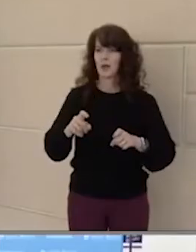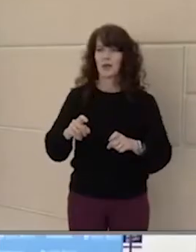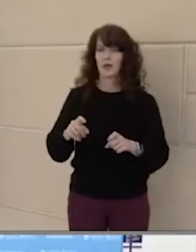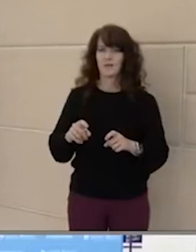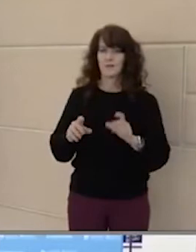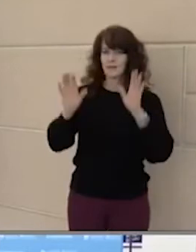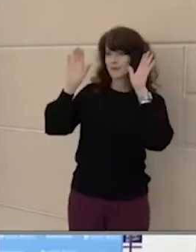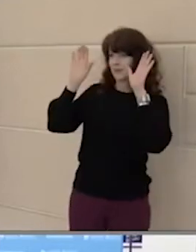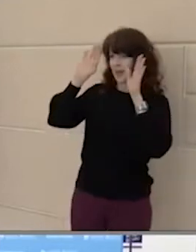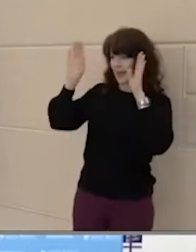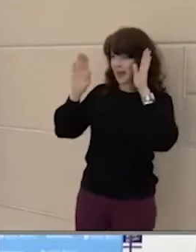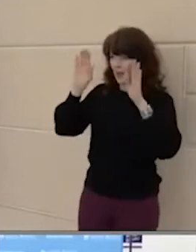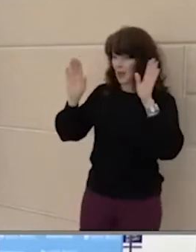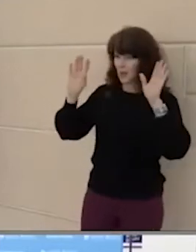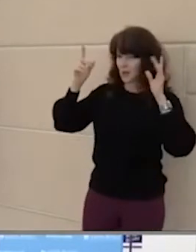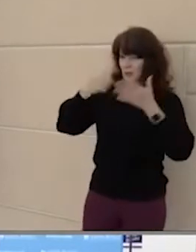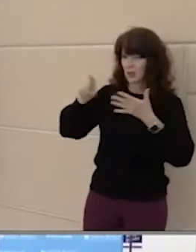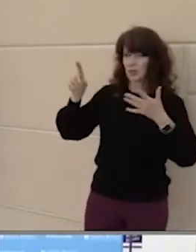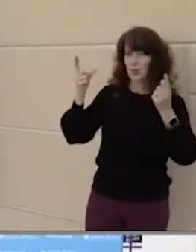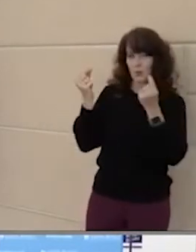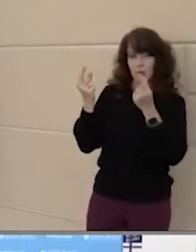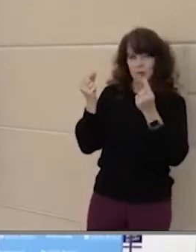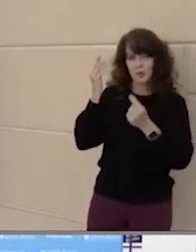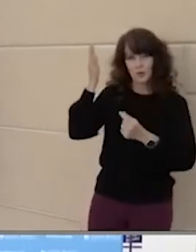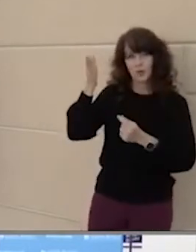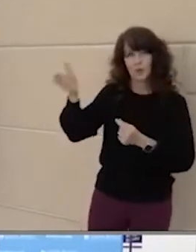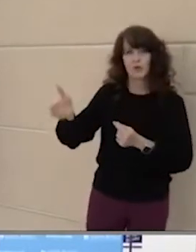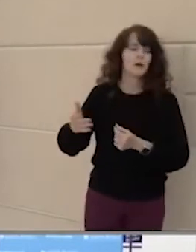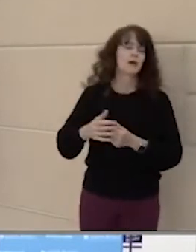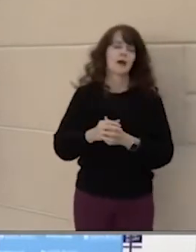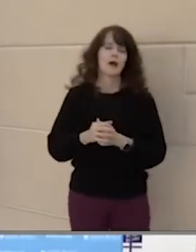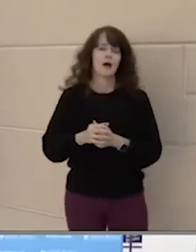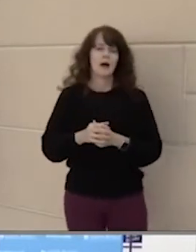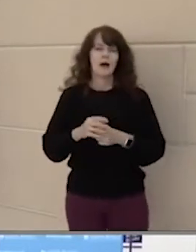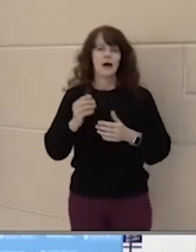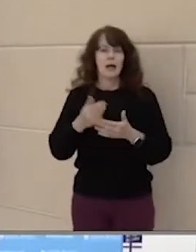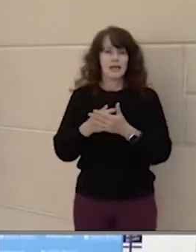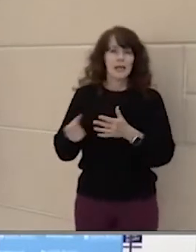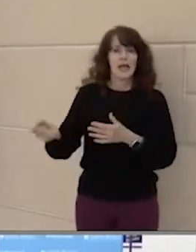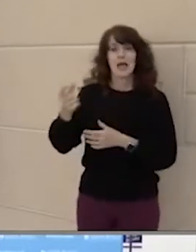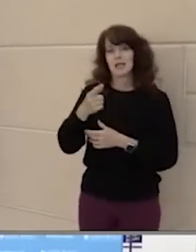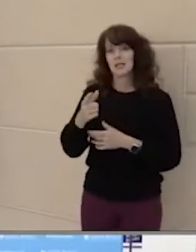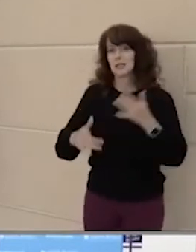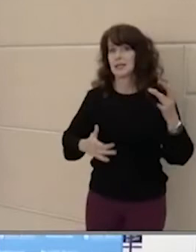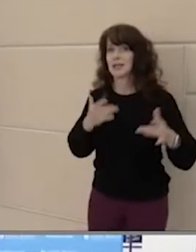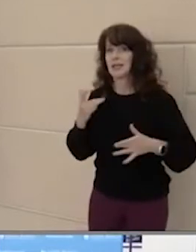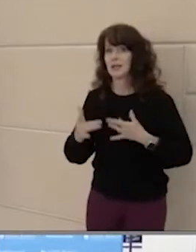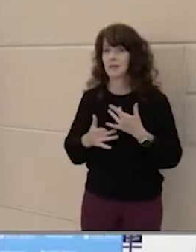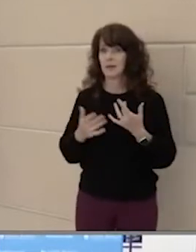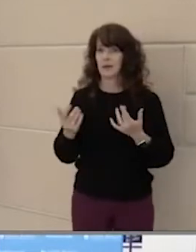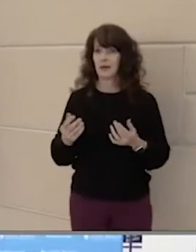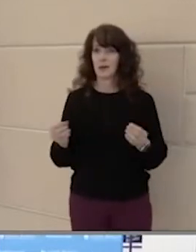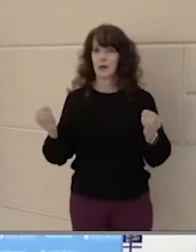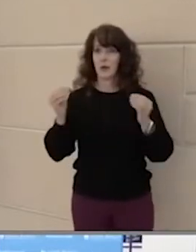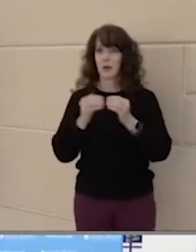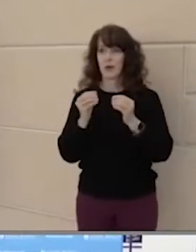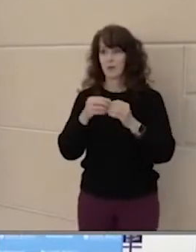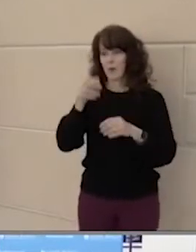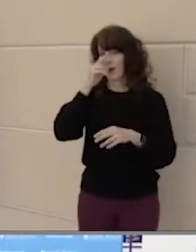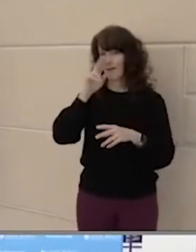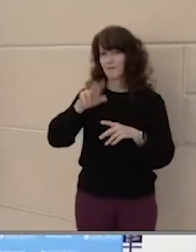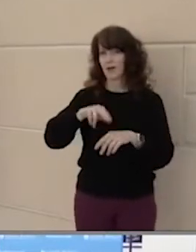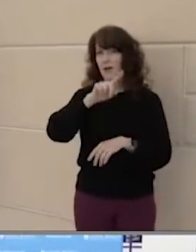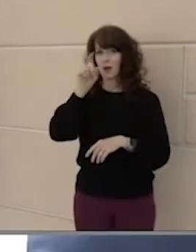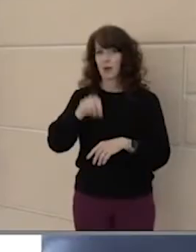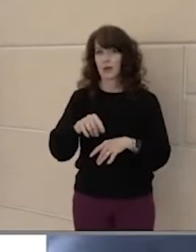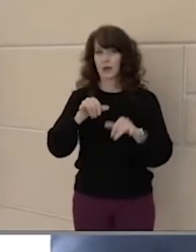wanted to check in, Zoya. You already told us about what you're going to be doing next year, which is exciting, but here goes an even more fun question.